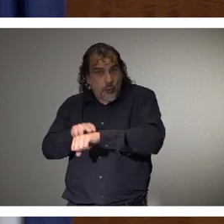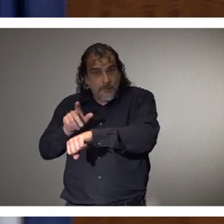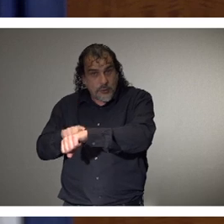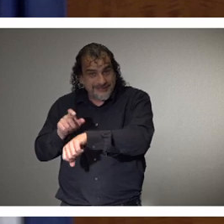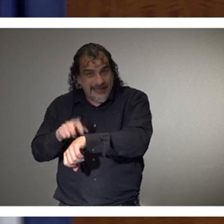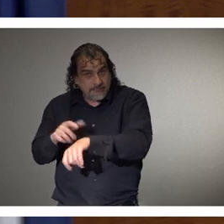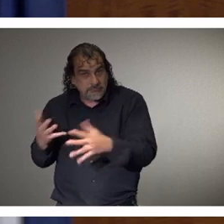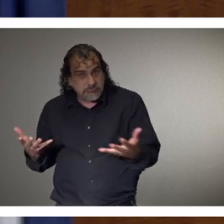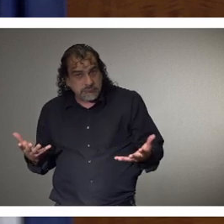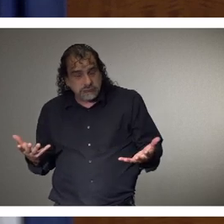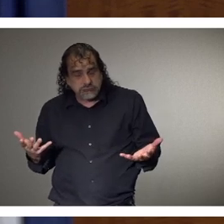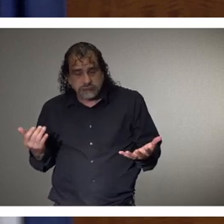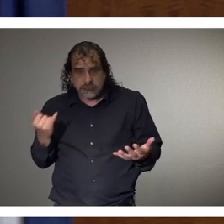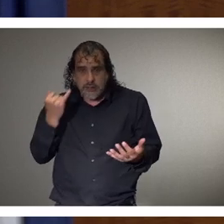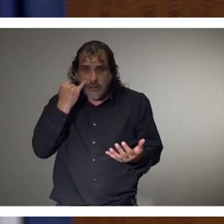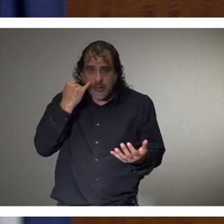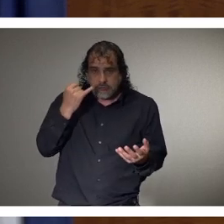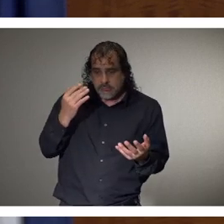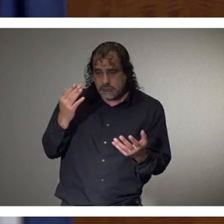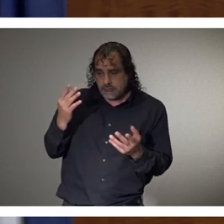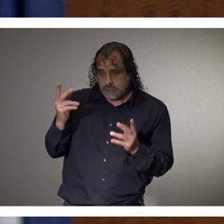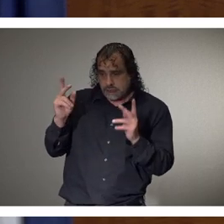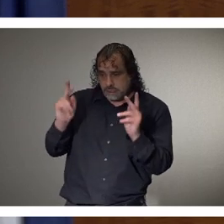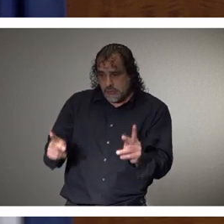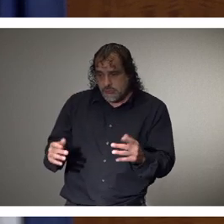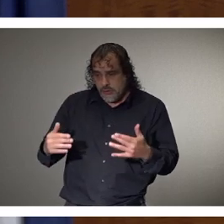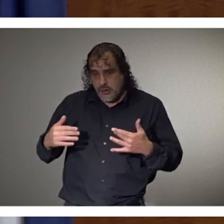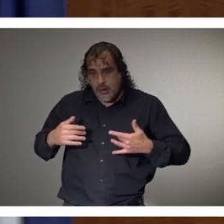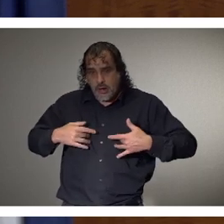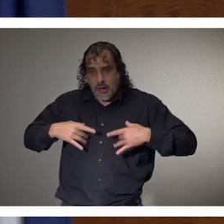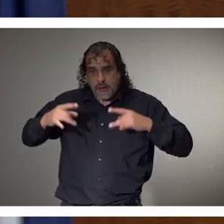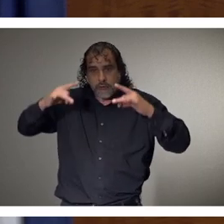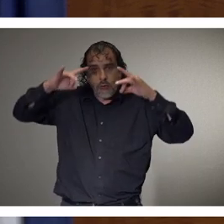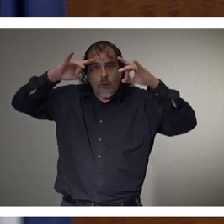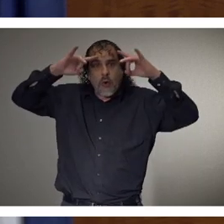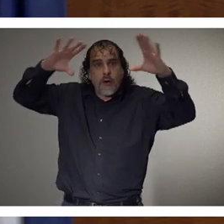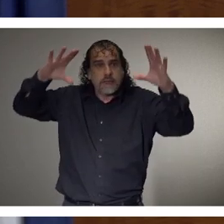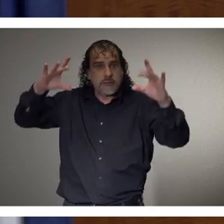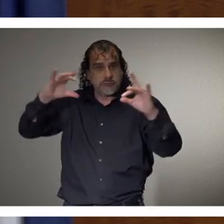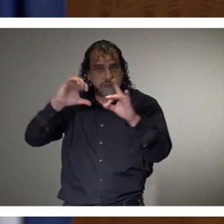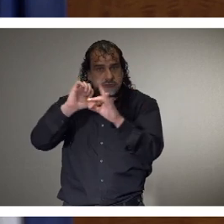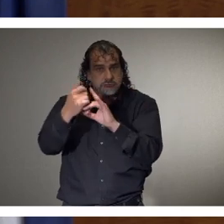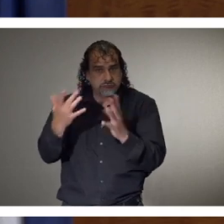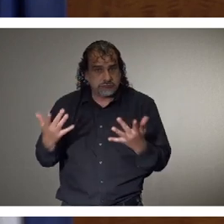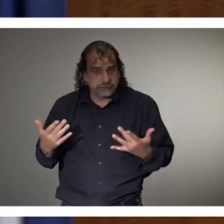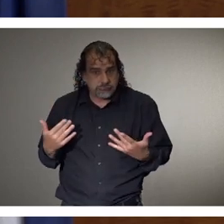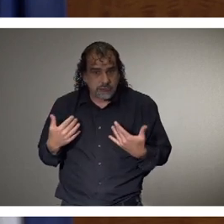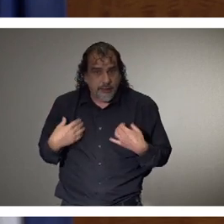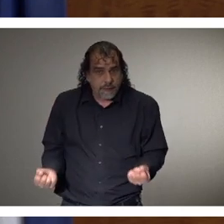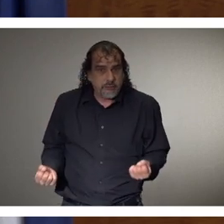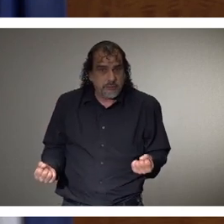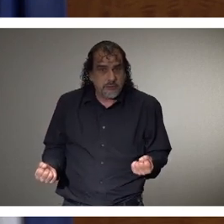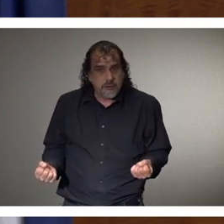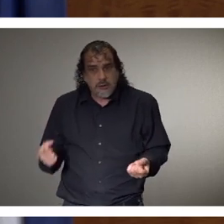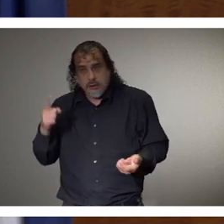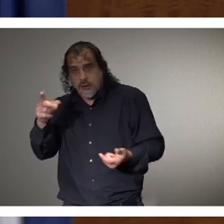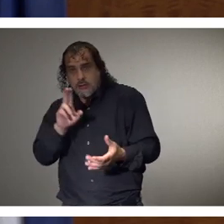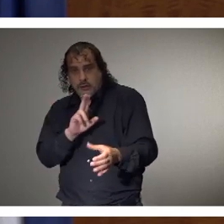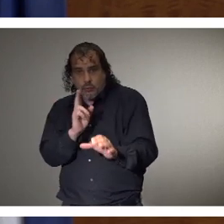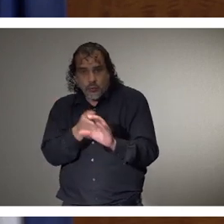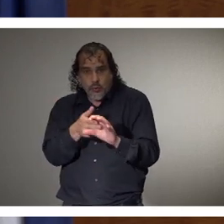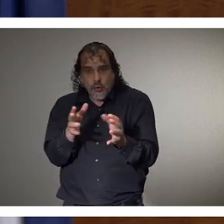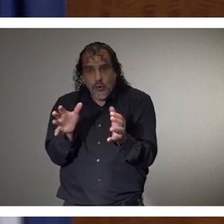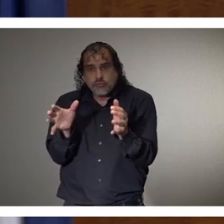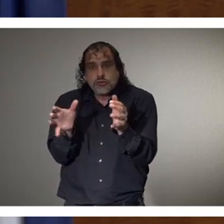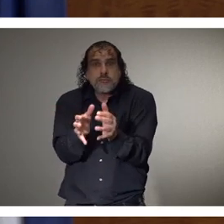has a major trauma case, and they go to one of our smaller,